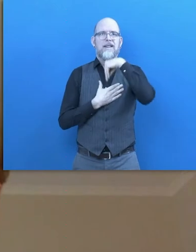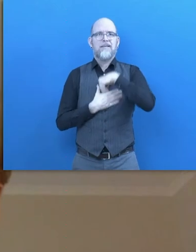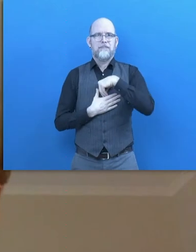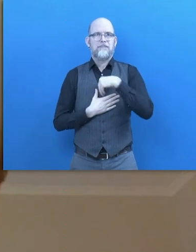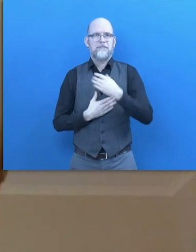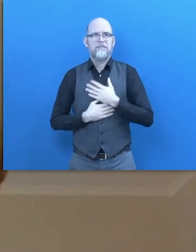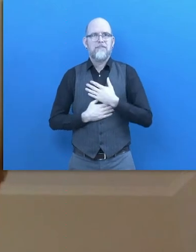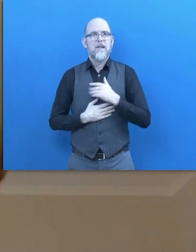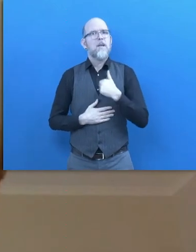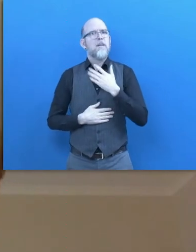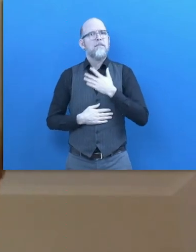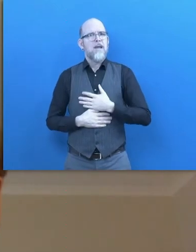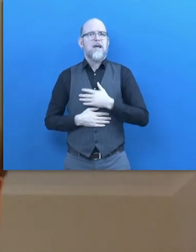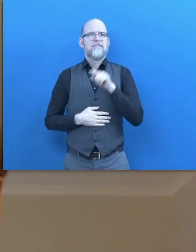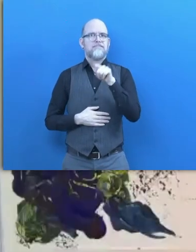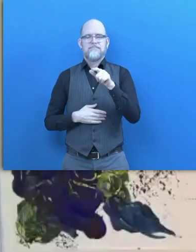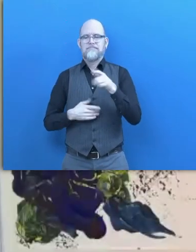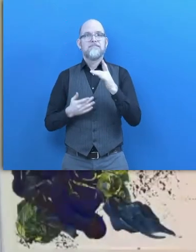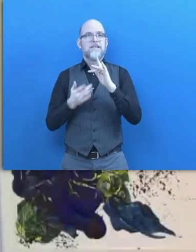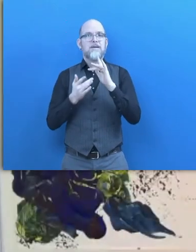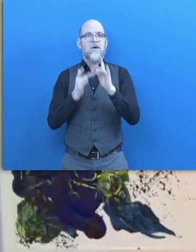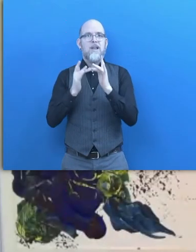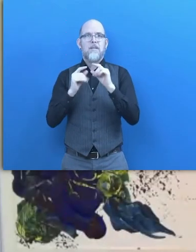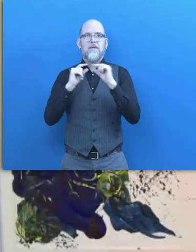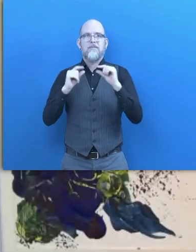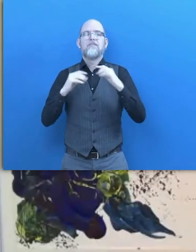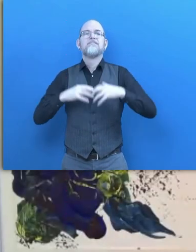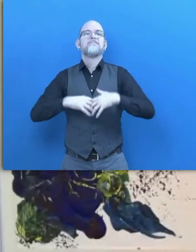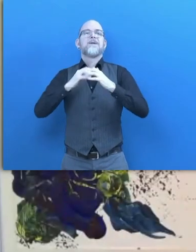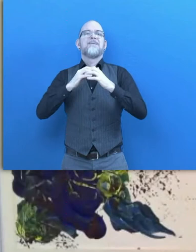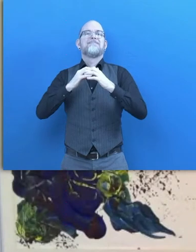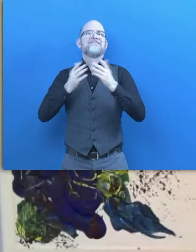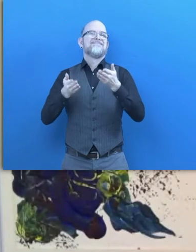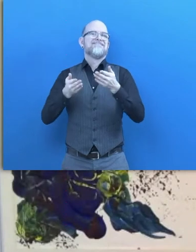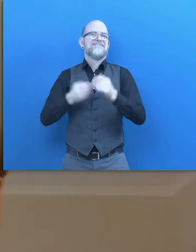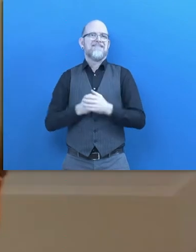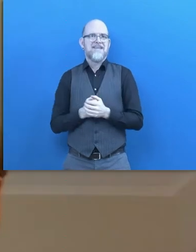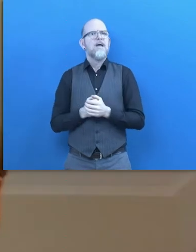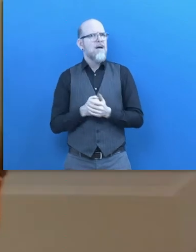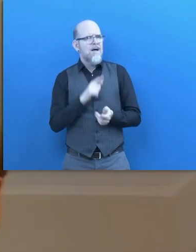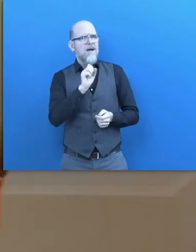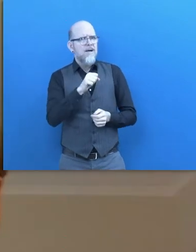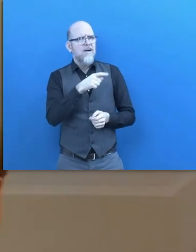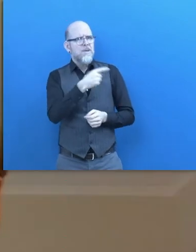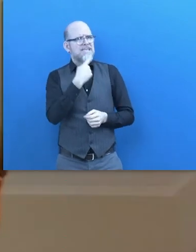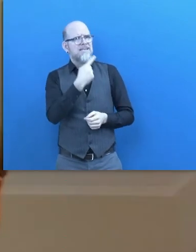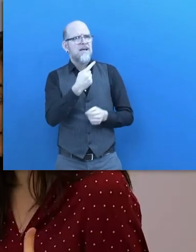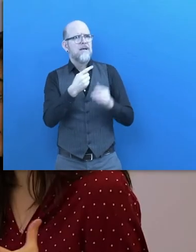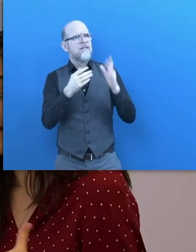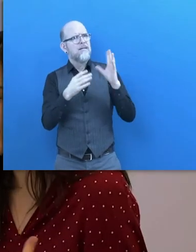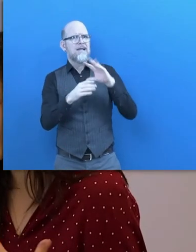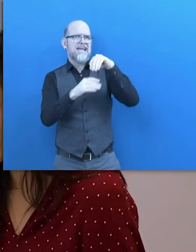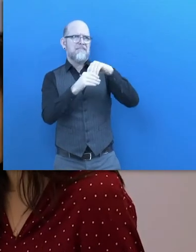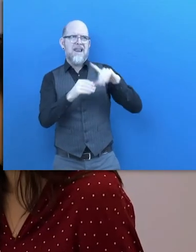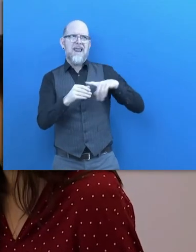knowing how to set up internet portals. Wonderful. So, you've mentioned that it is part of living out the